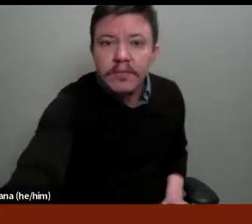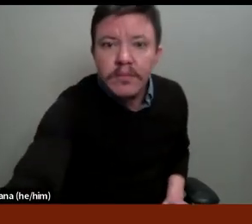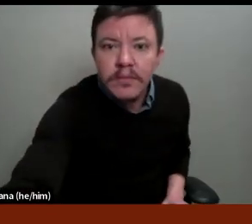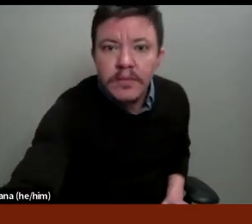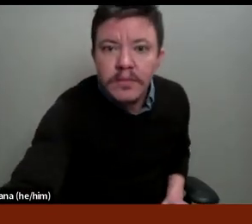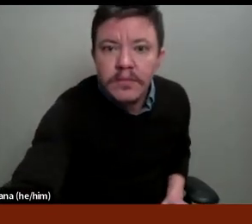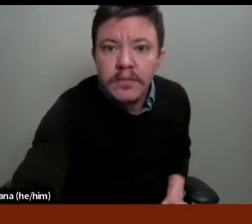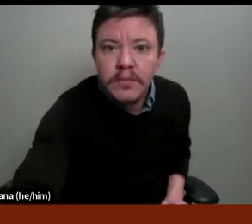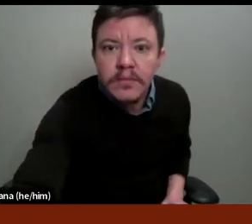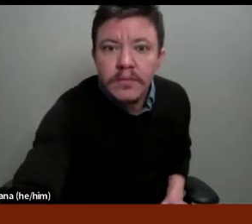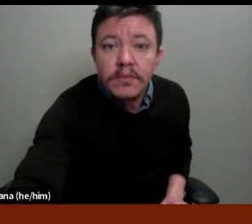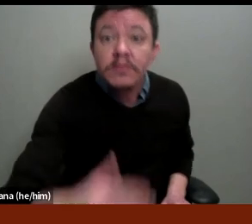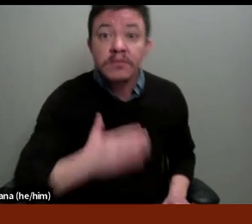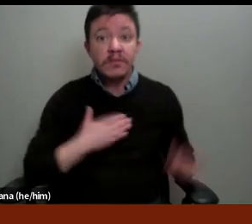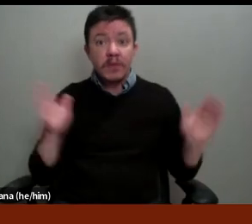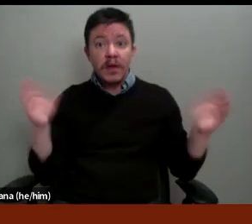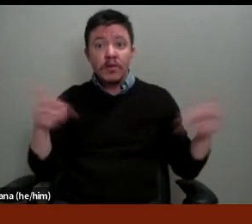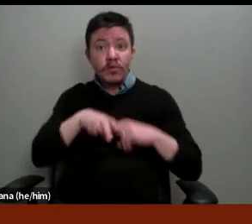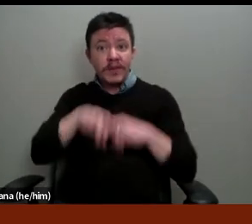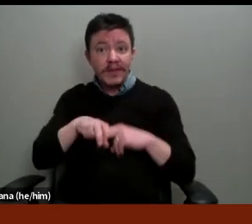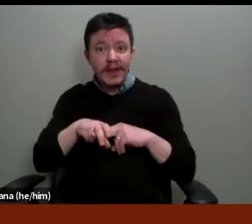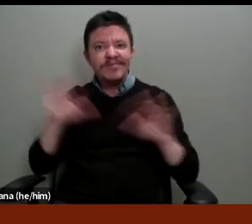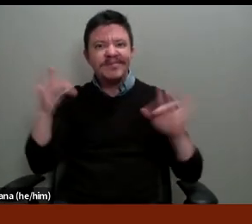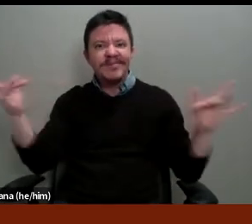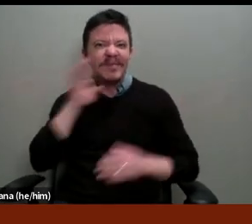a I'm sitting in a beige room.